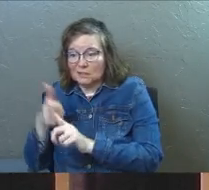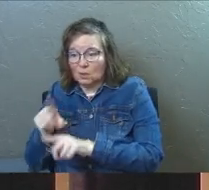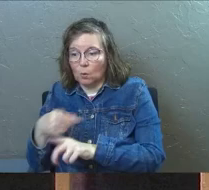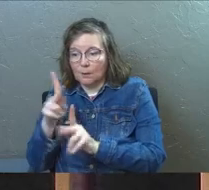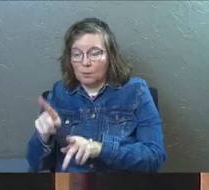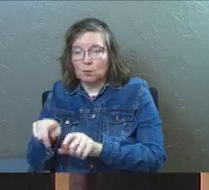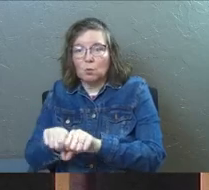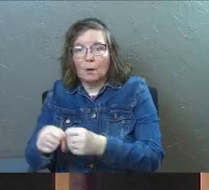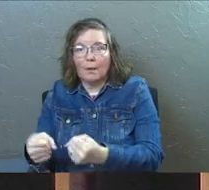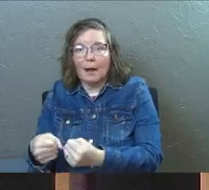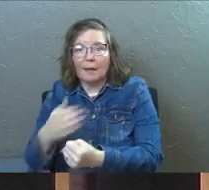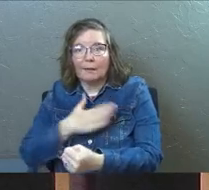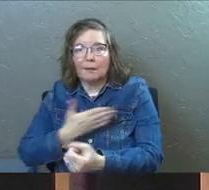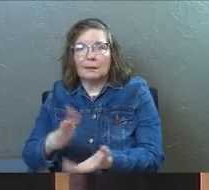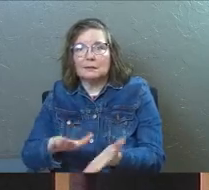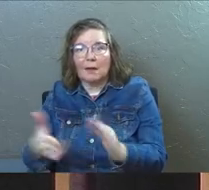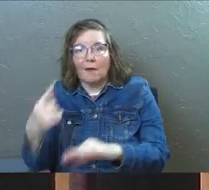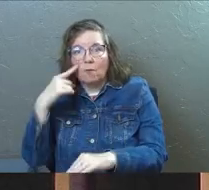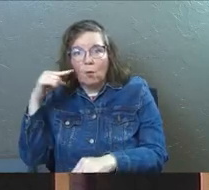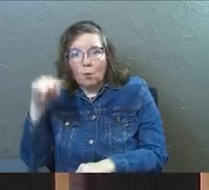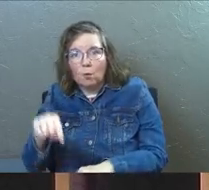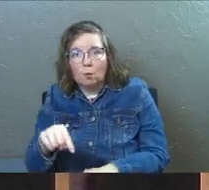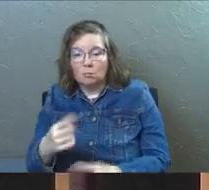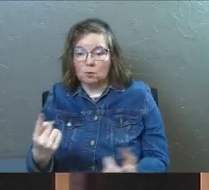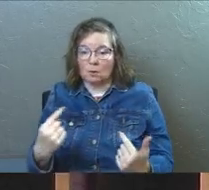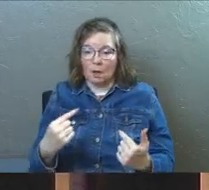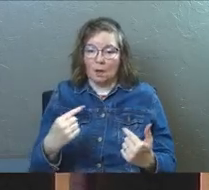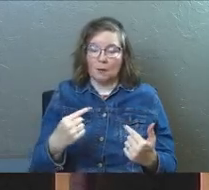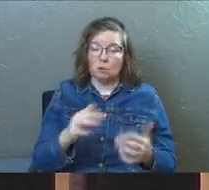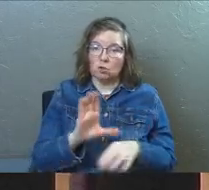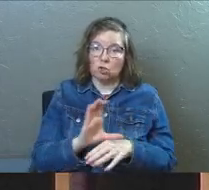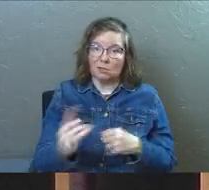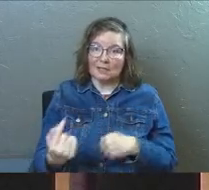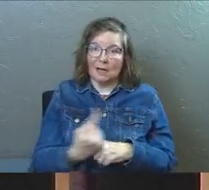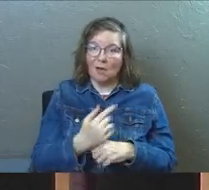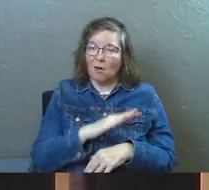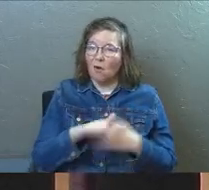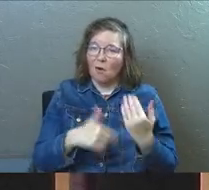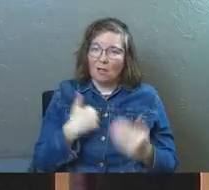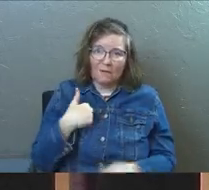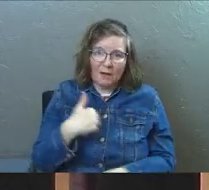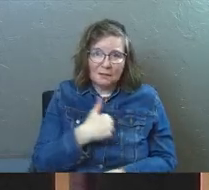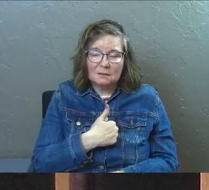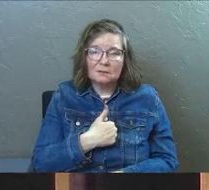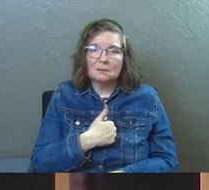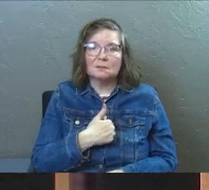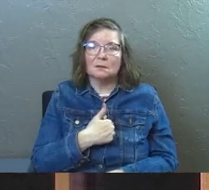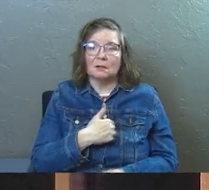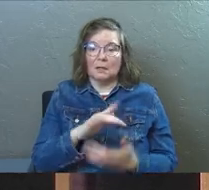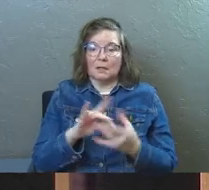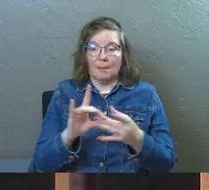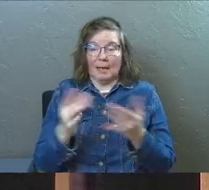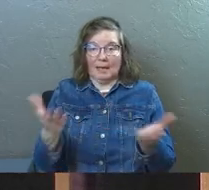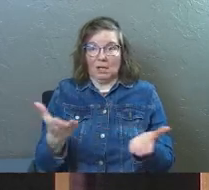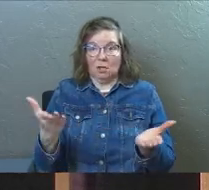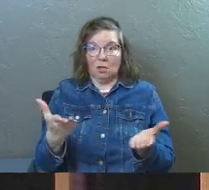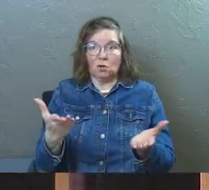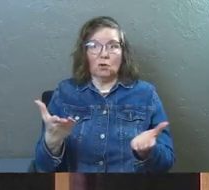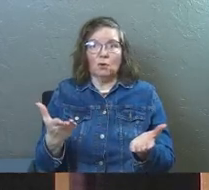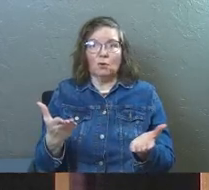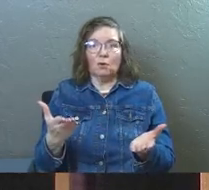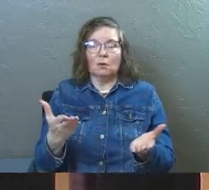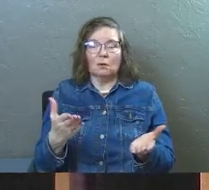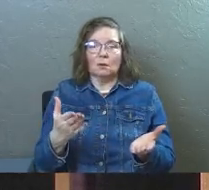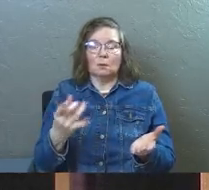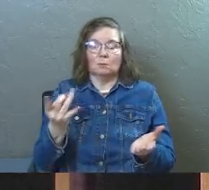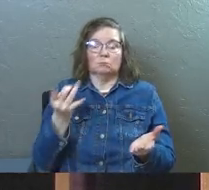Love the way he put that. You have come to church today, all of us, all of us. This message right here just